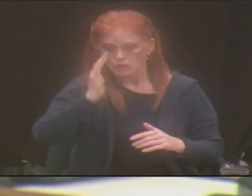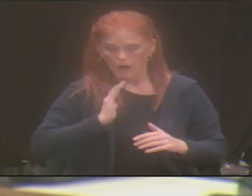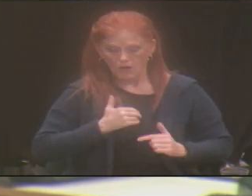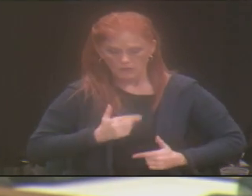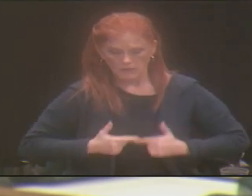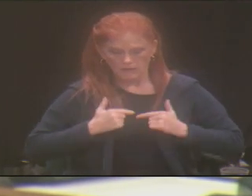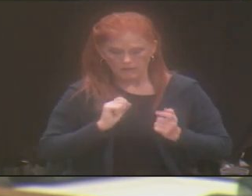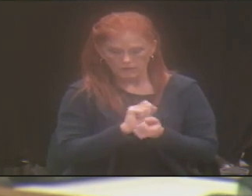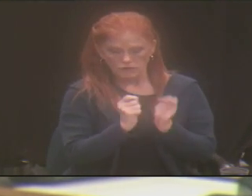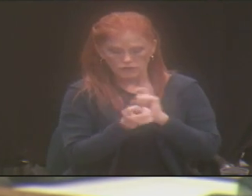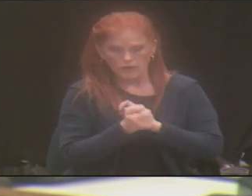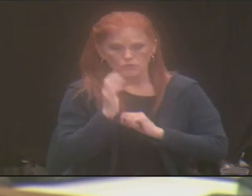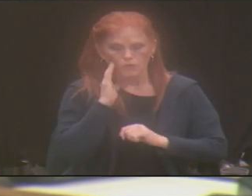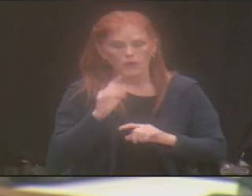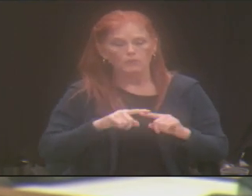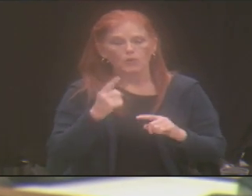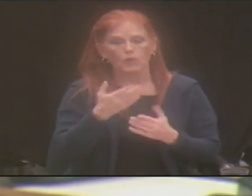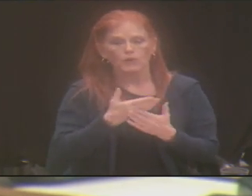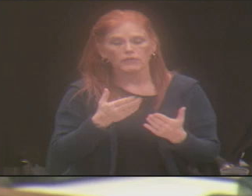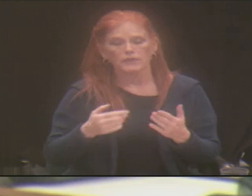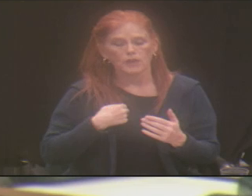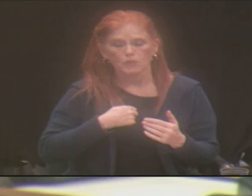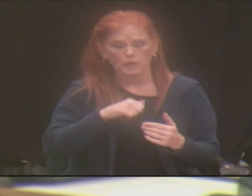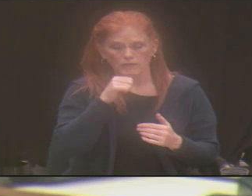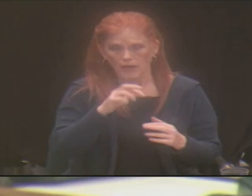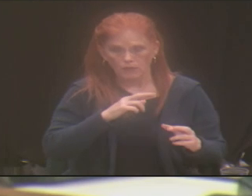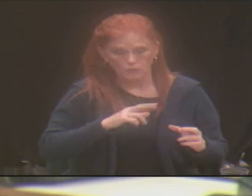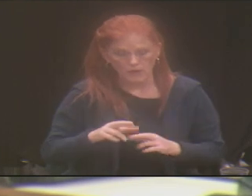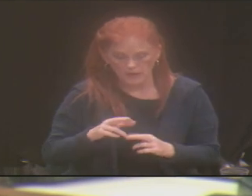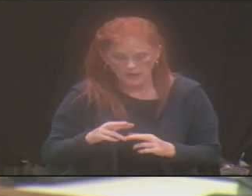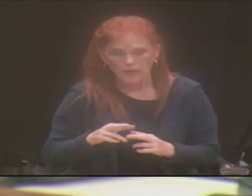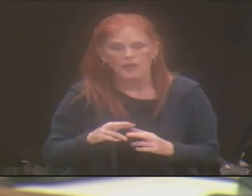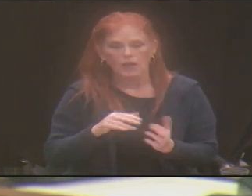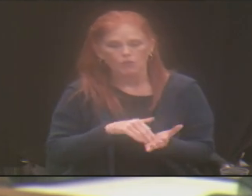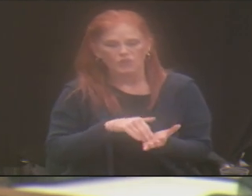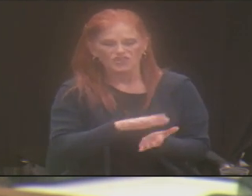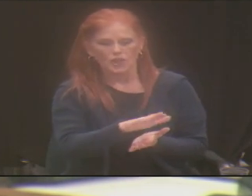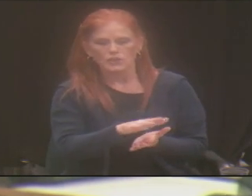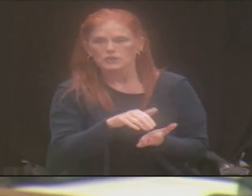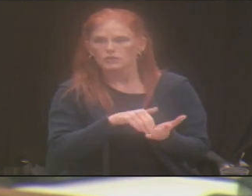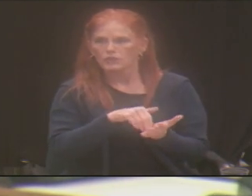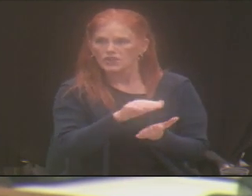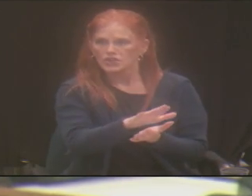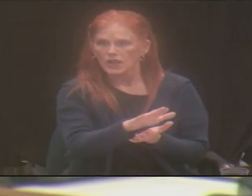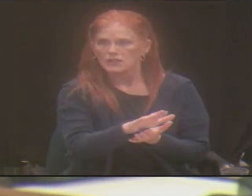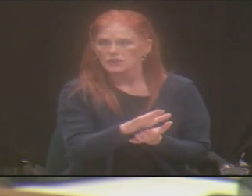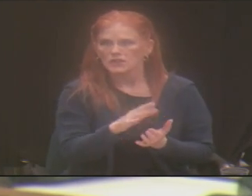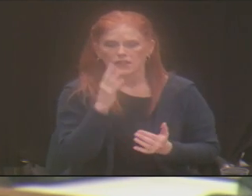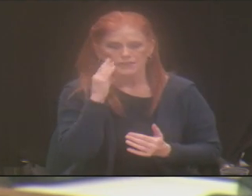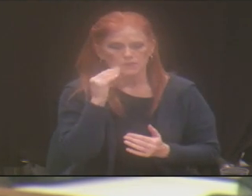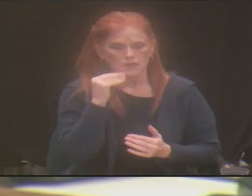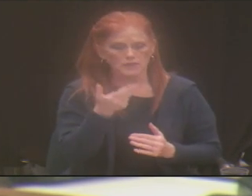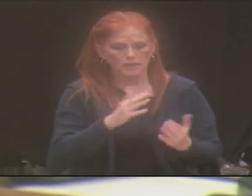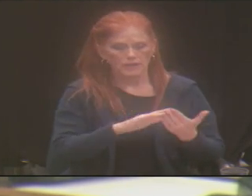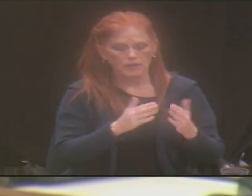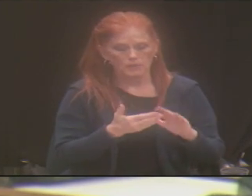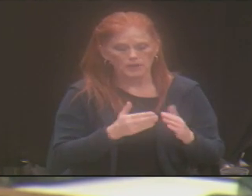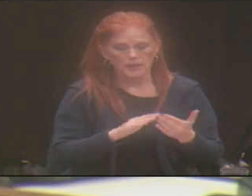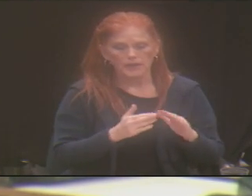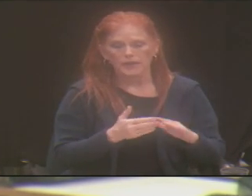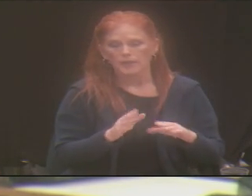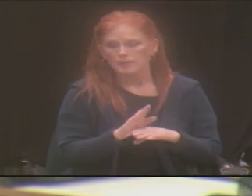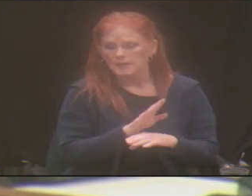thing that we were not prepared for was the rejection. The rejection from community, establishments,